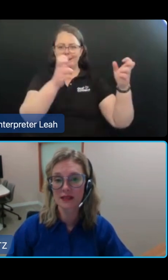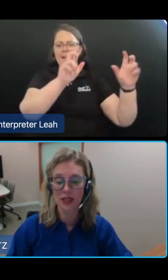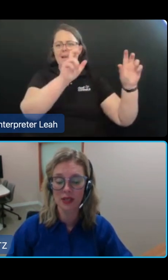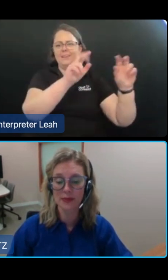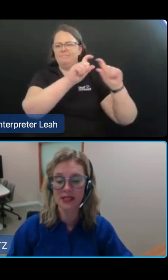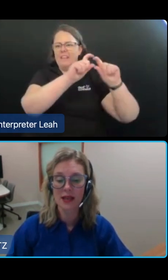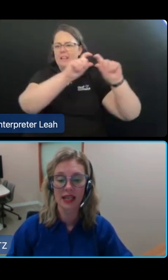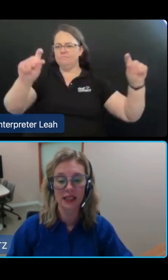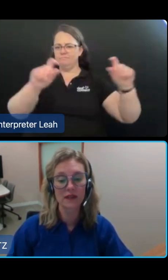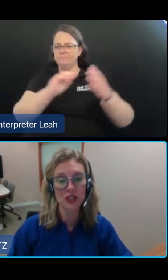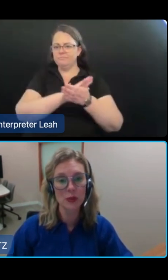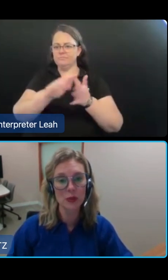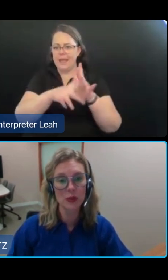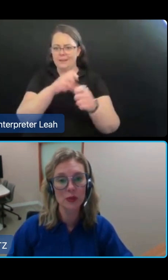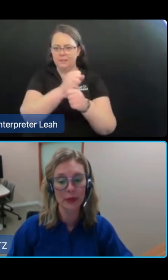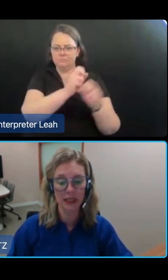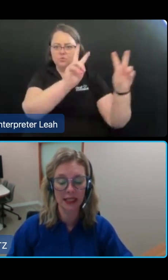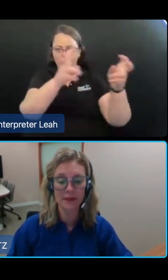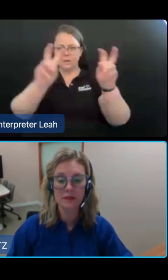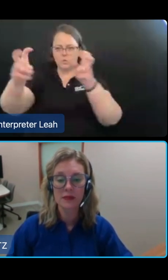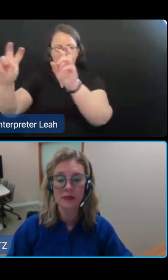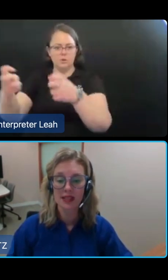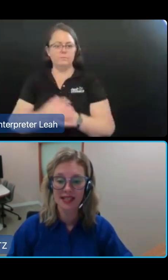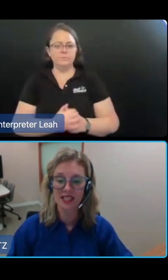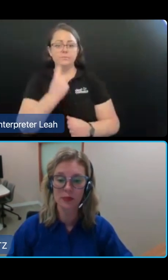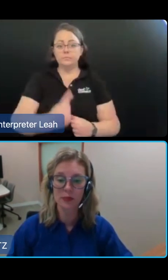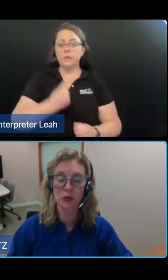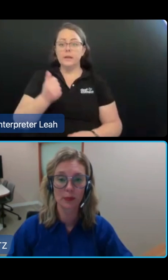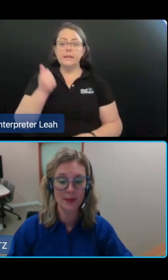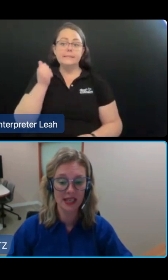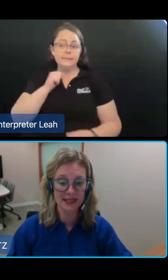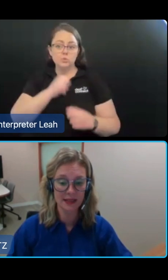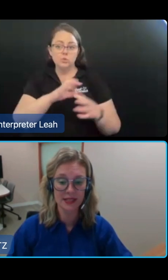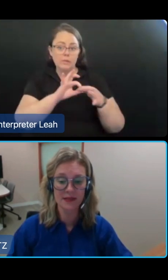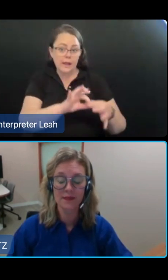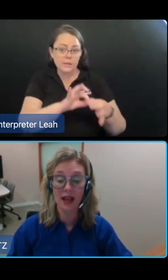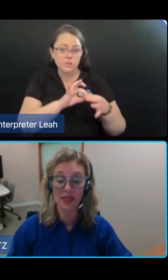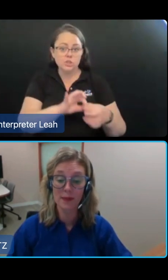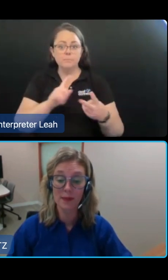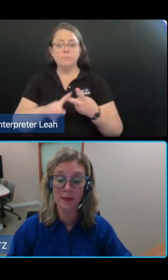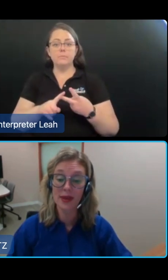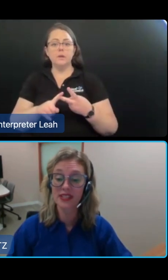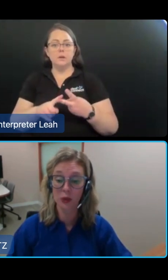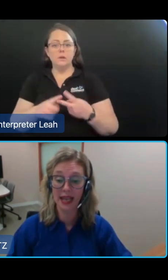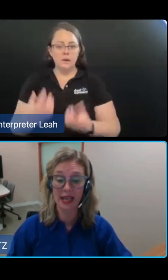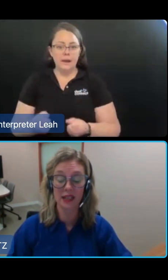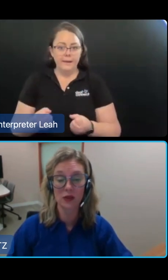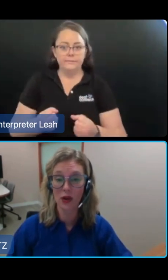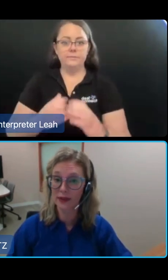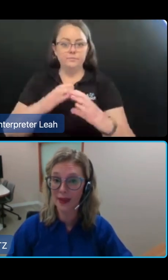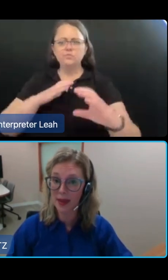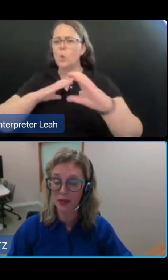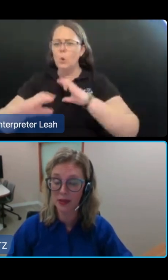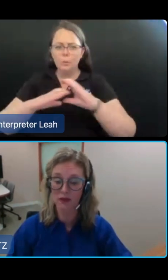sexual relationships, an individual's spirituality, accessible complaints mechanisms, other methods of communicating,